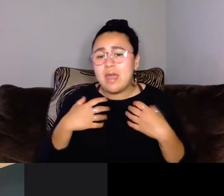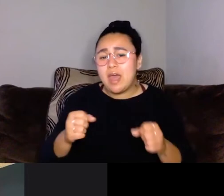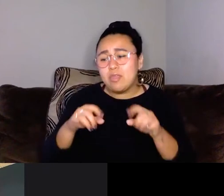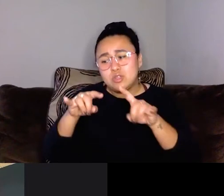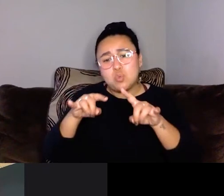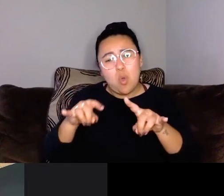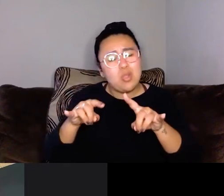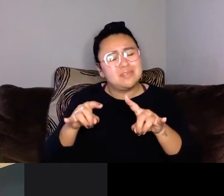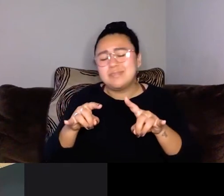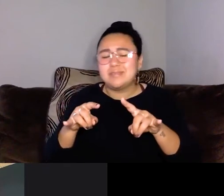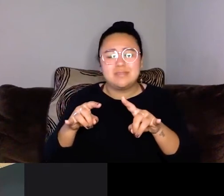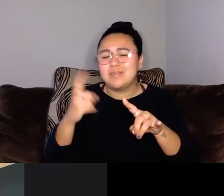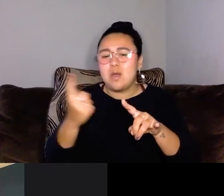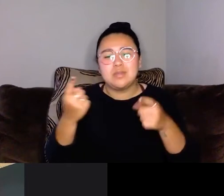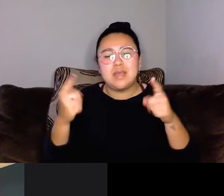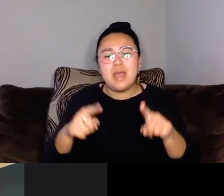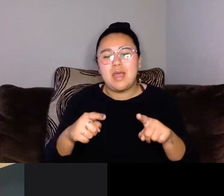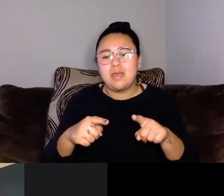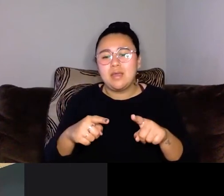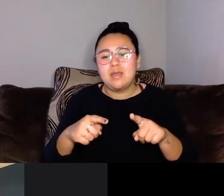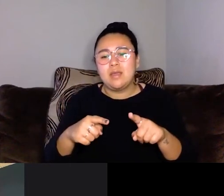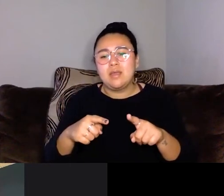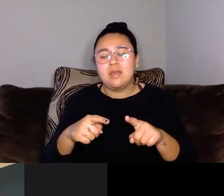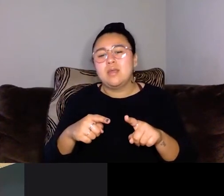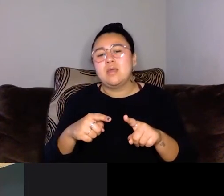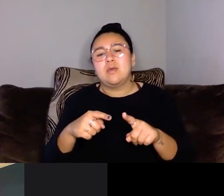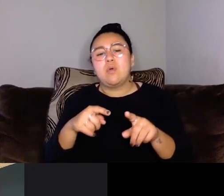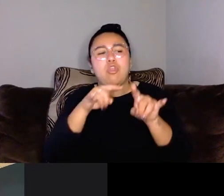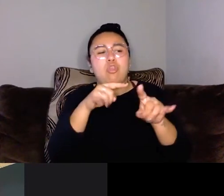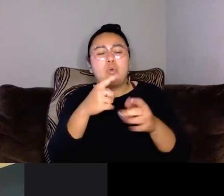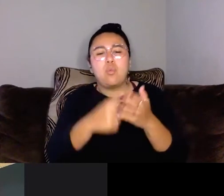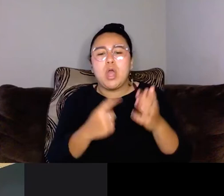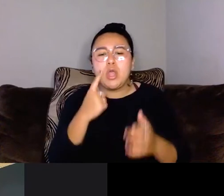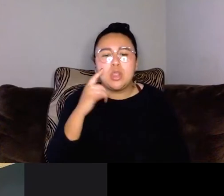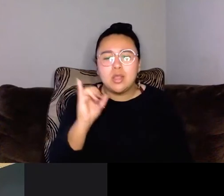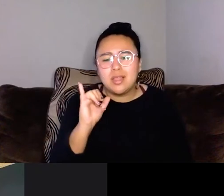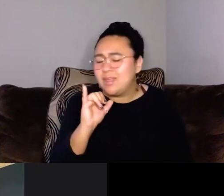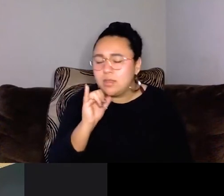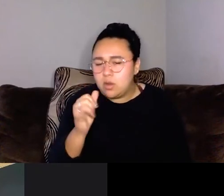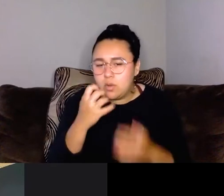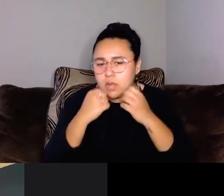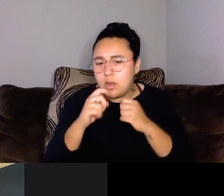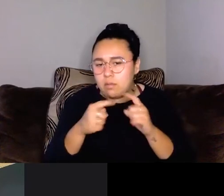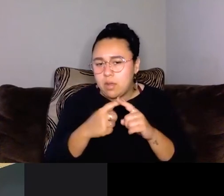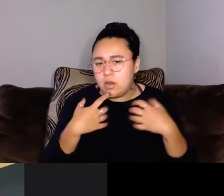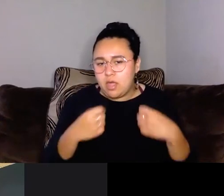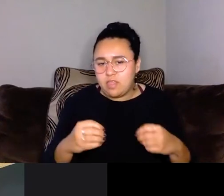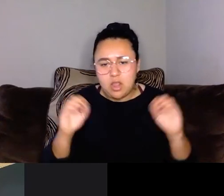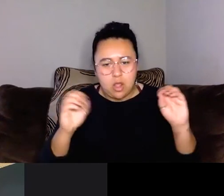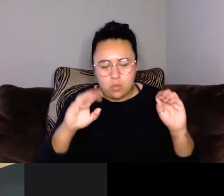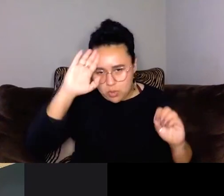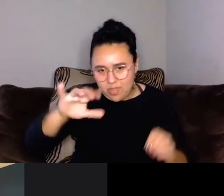um, end up coming down to what you look like. They don't really care about your health at all. We all know that.